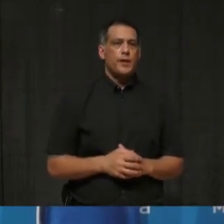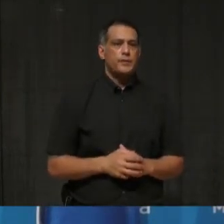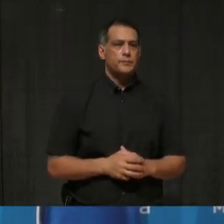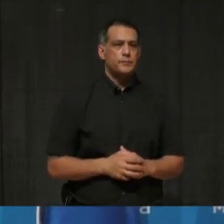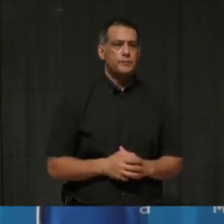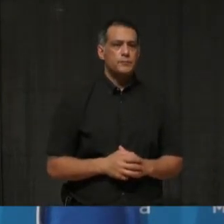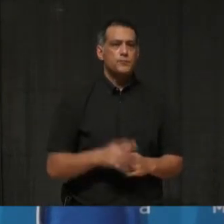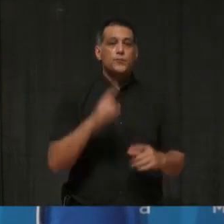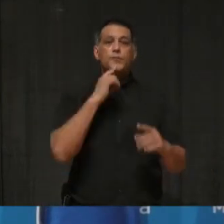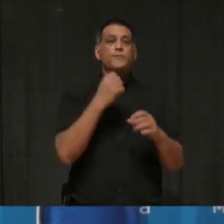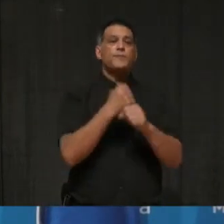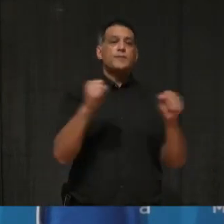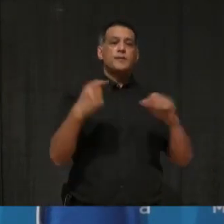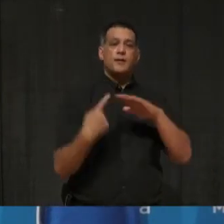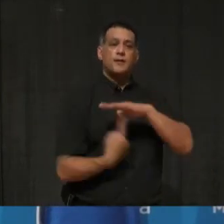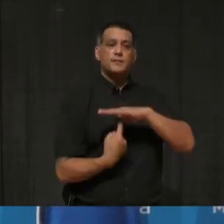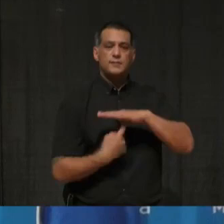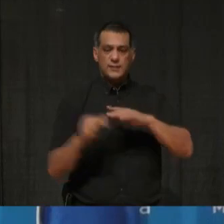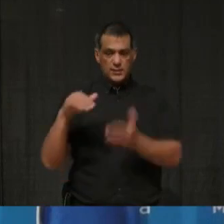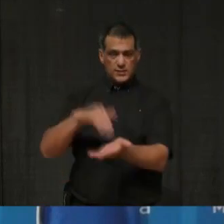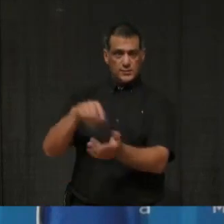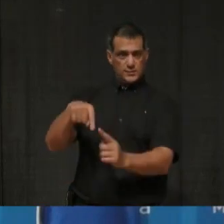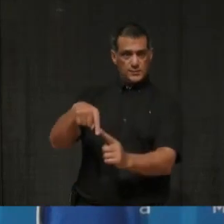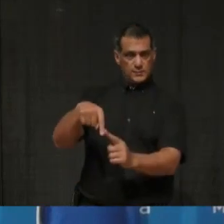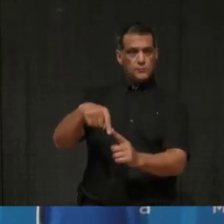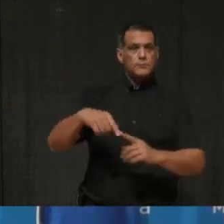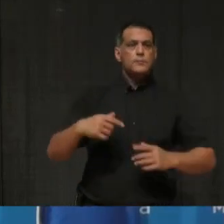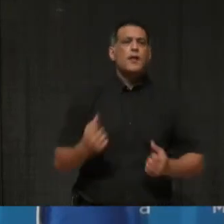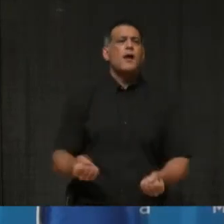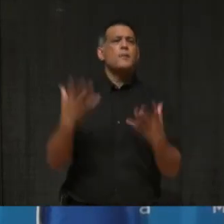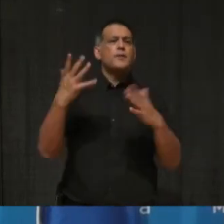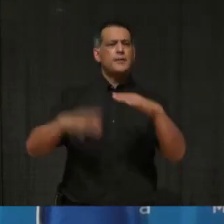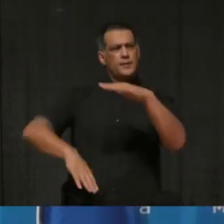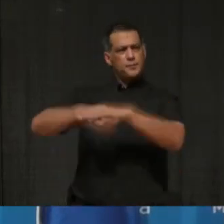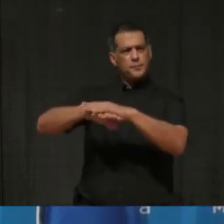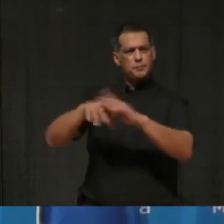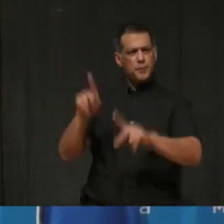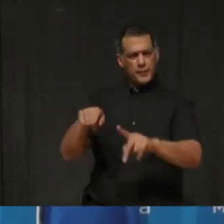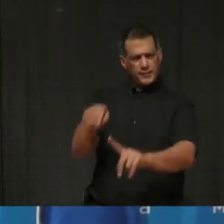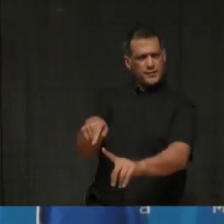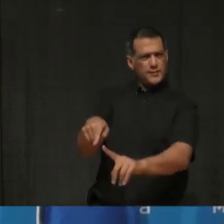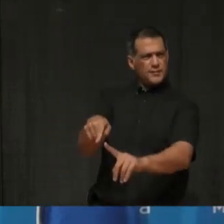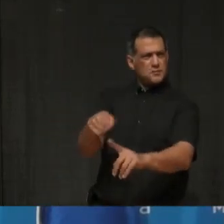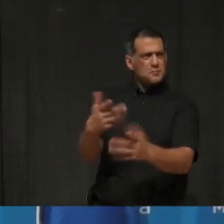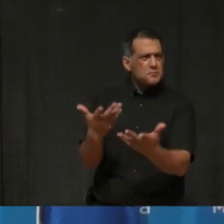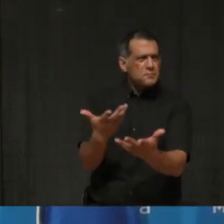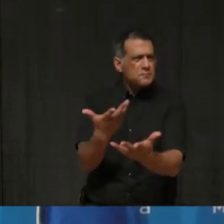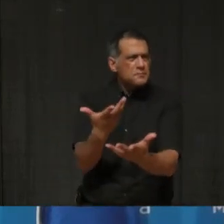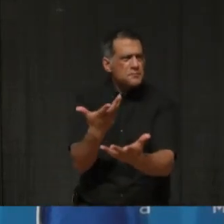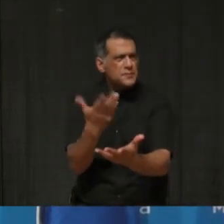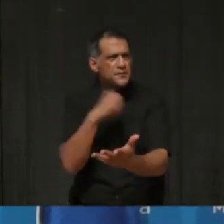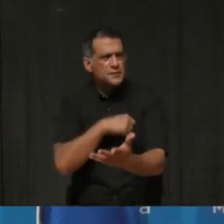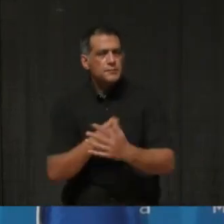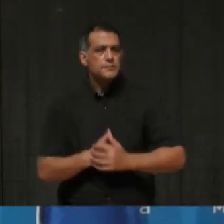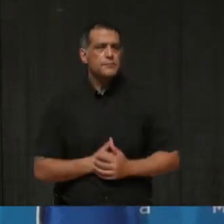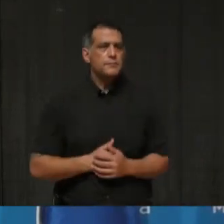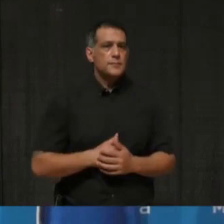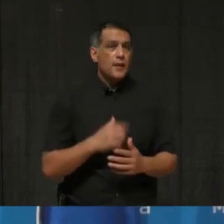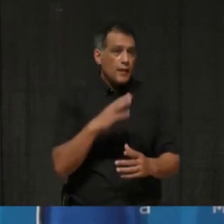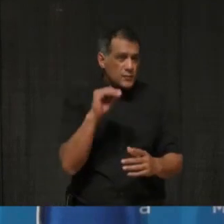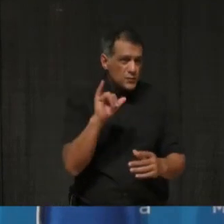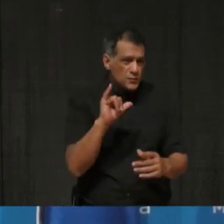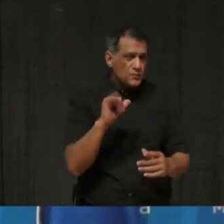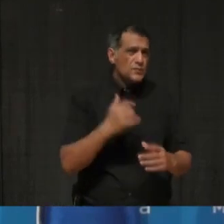centres, can you please elaborate on the capacity of both sides, uh, criteria to join those sites and what kind